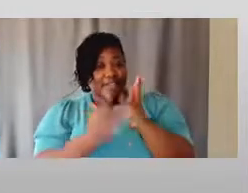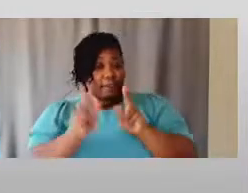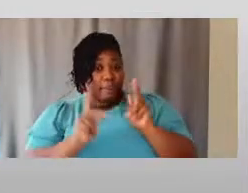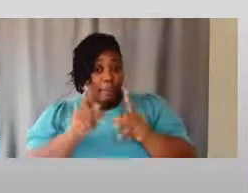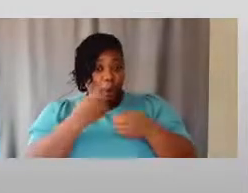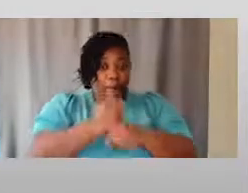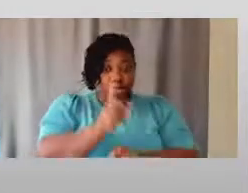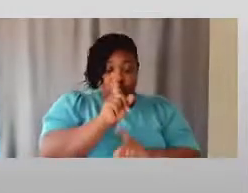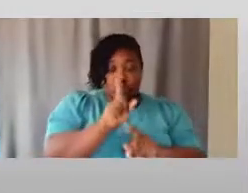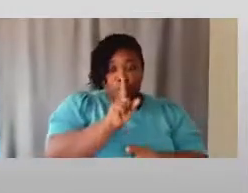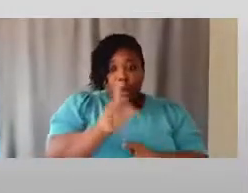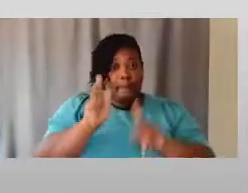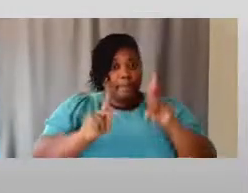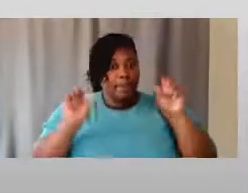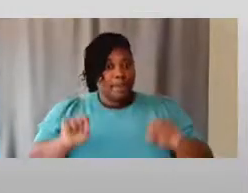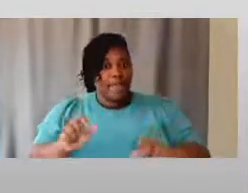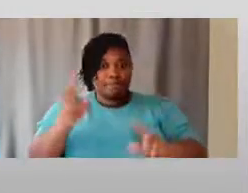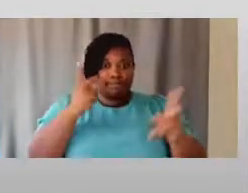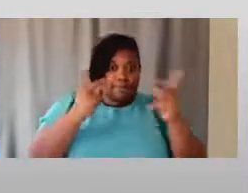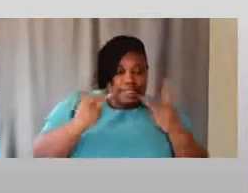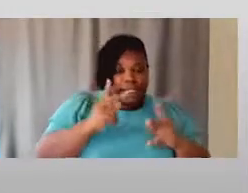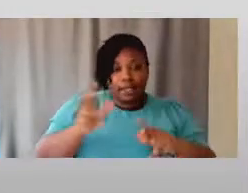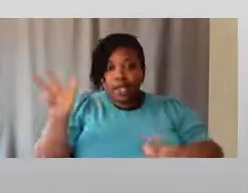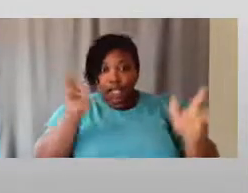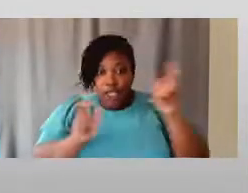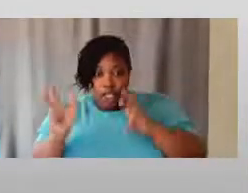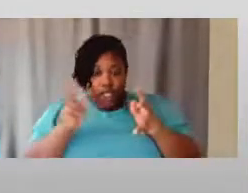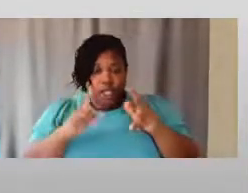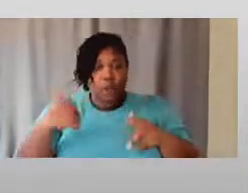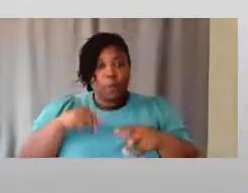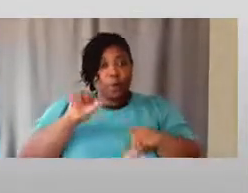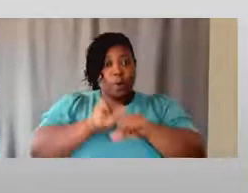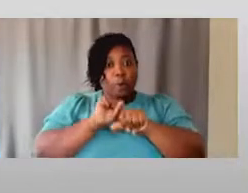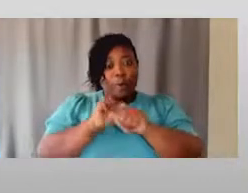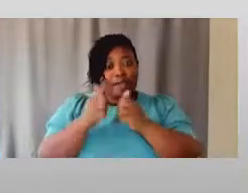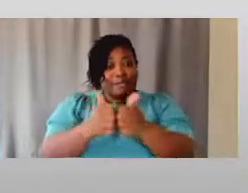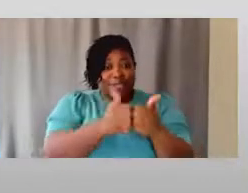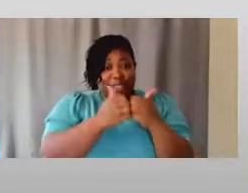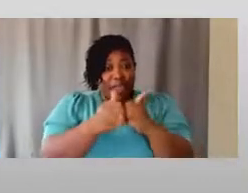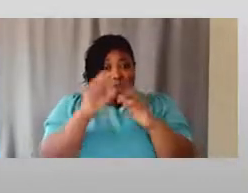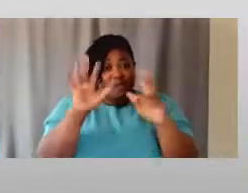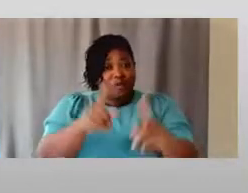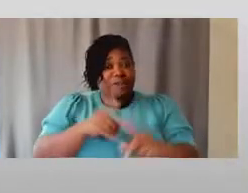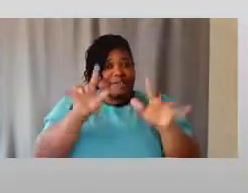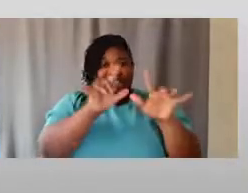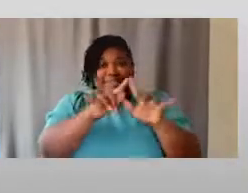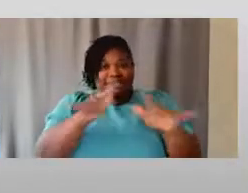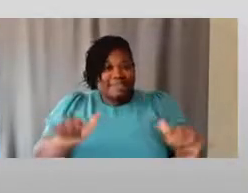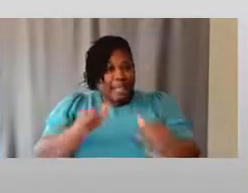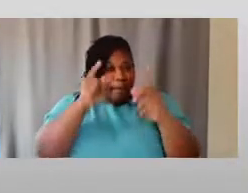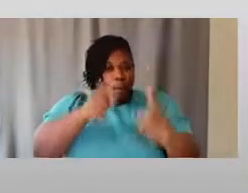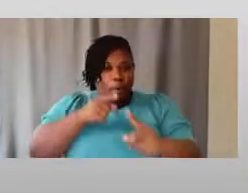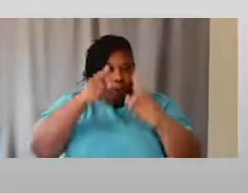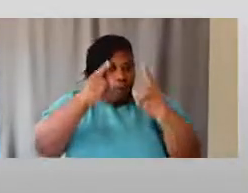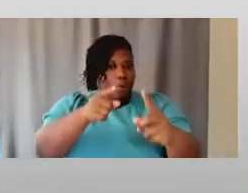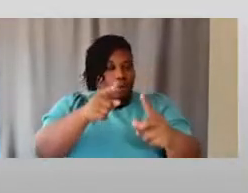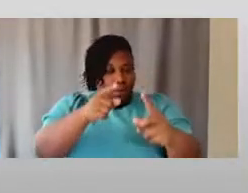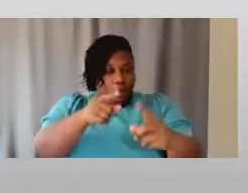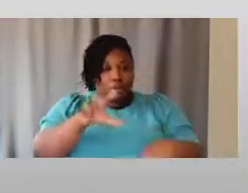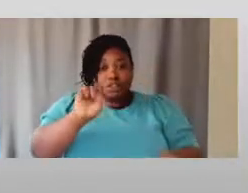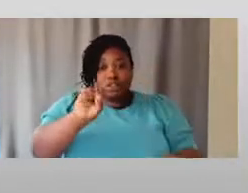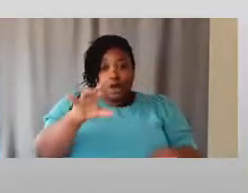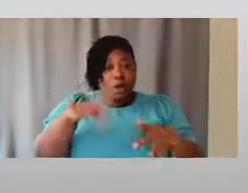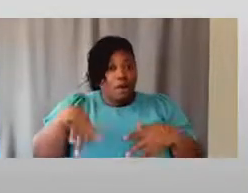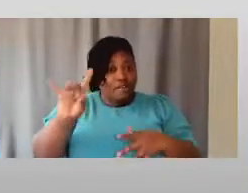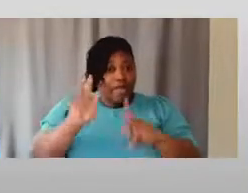people can see and hear. And, you know, we're all working together for a common goal. And just remember that. And then finding people that can help you